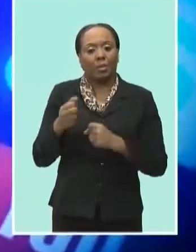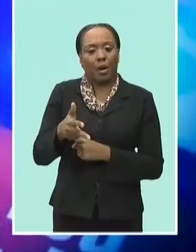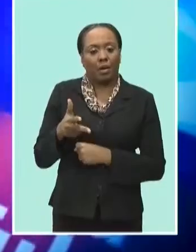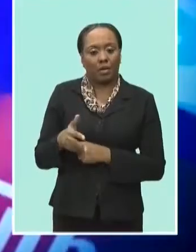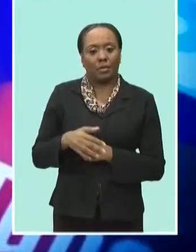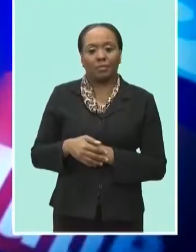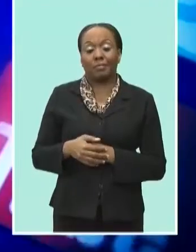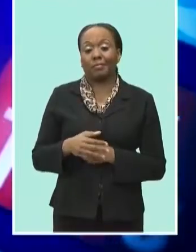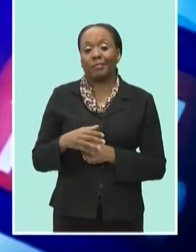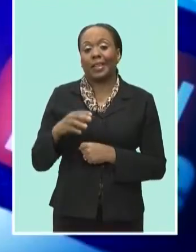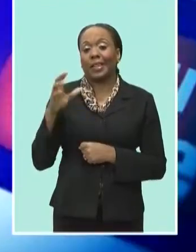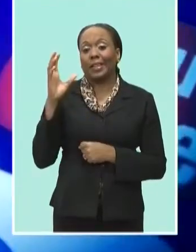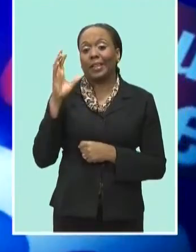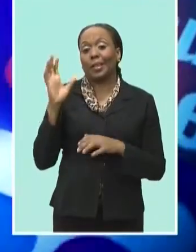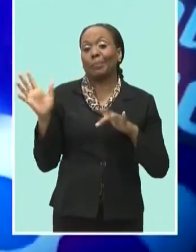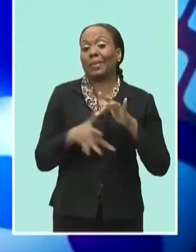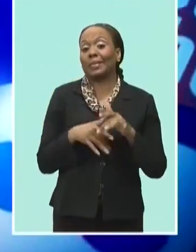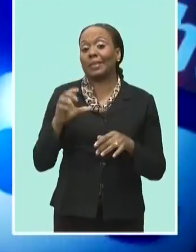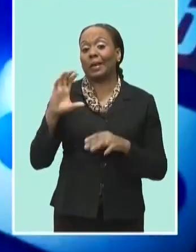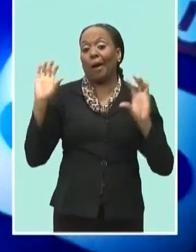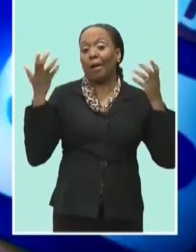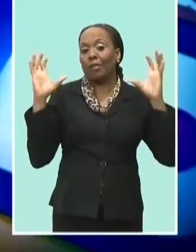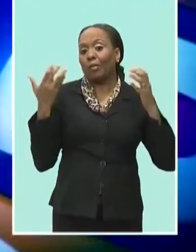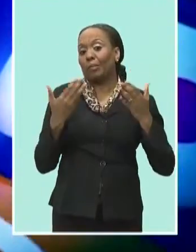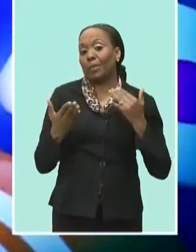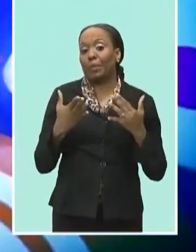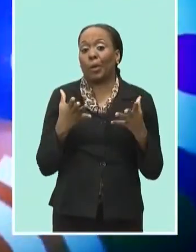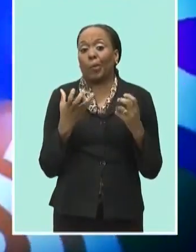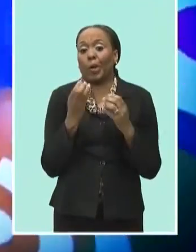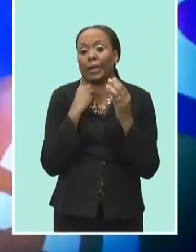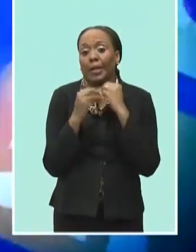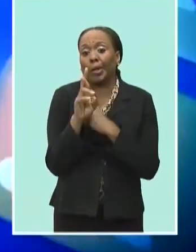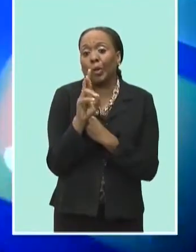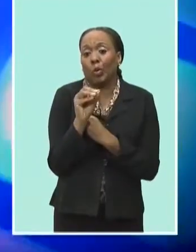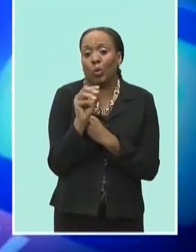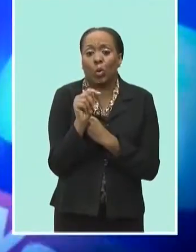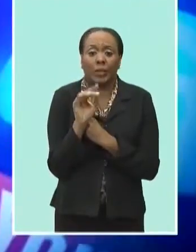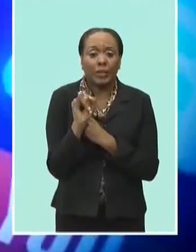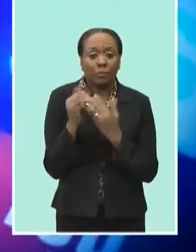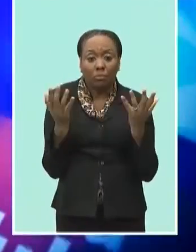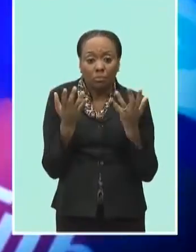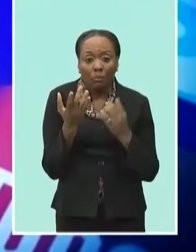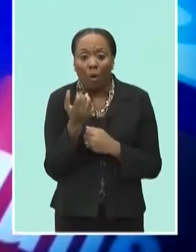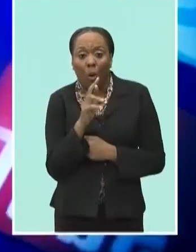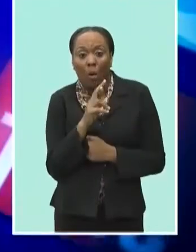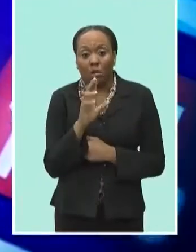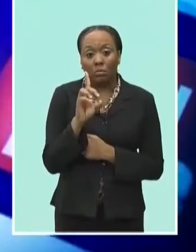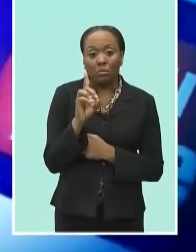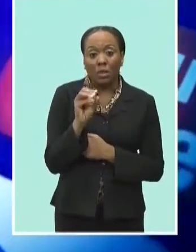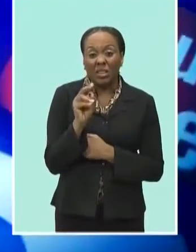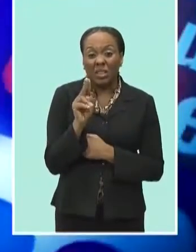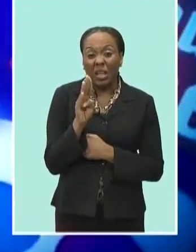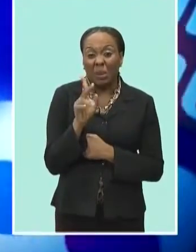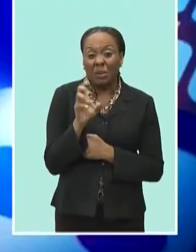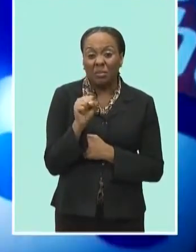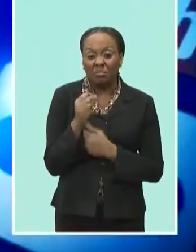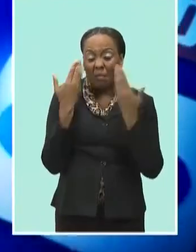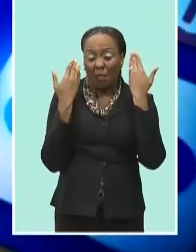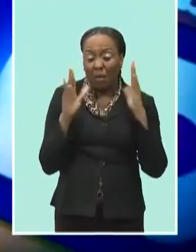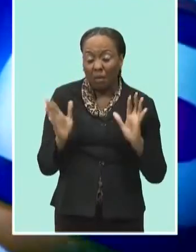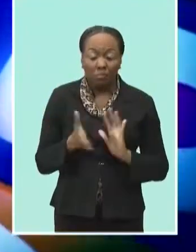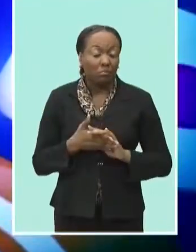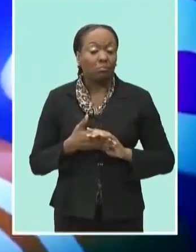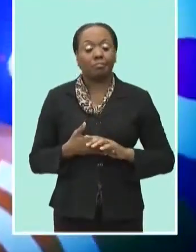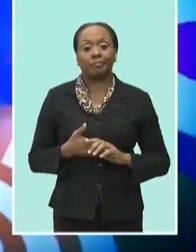since he already missed Carnival, maybe he was just there craving some doubles or some roti. I don't know. But that's all the time we have for what's